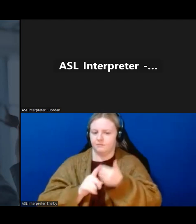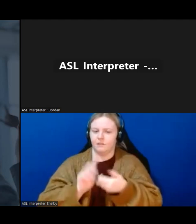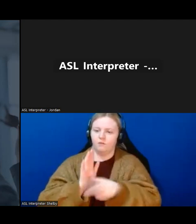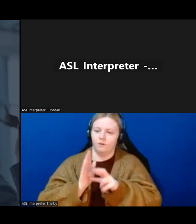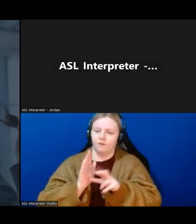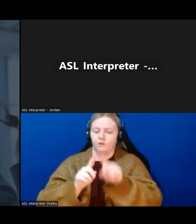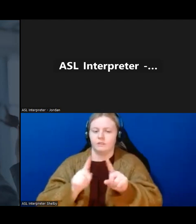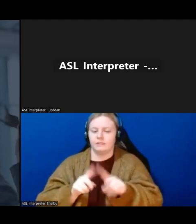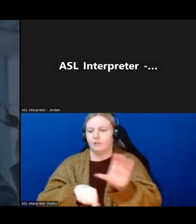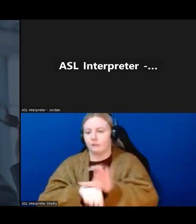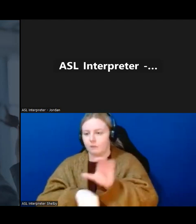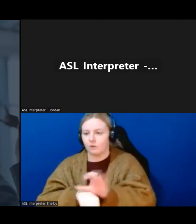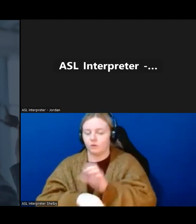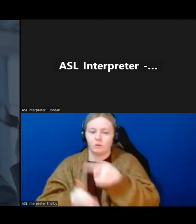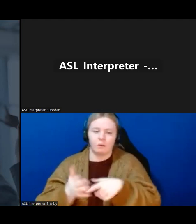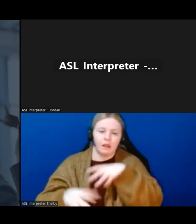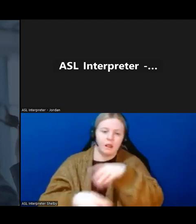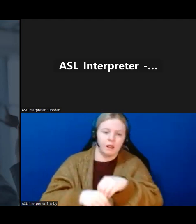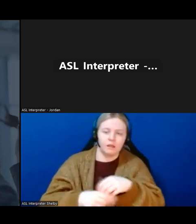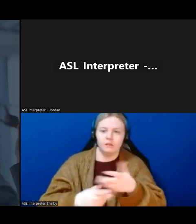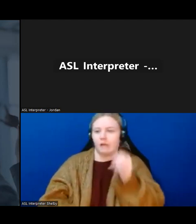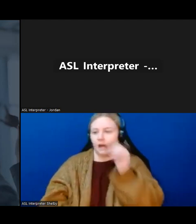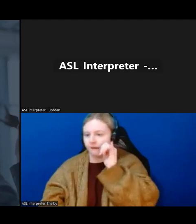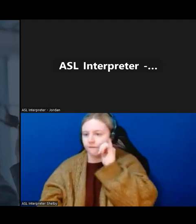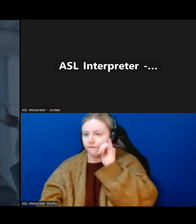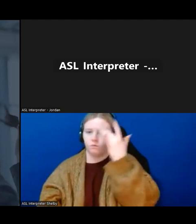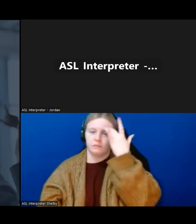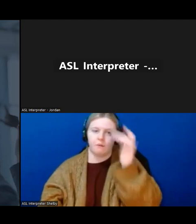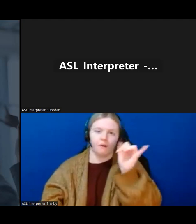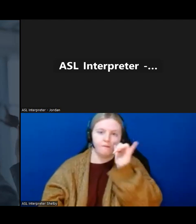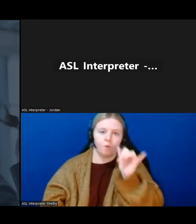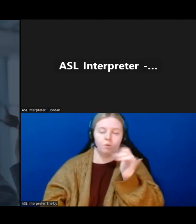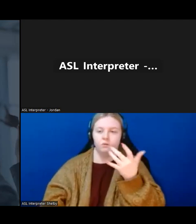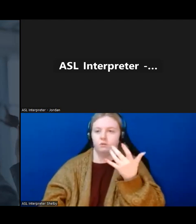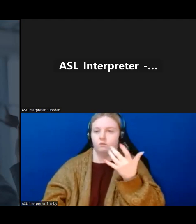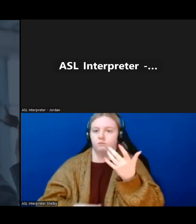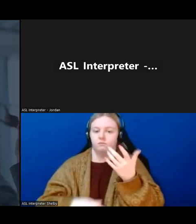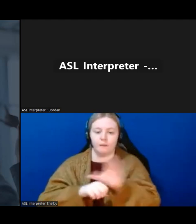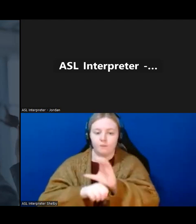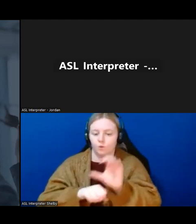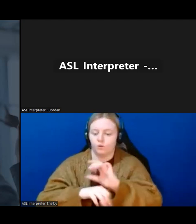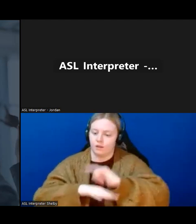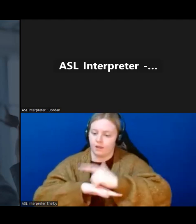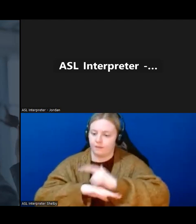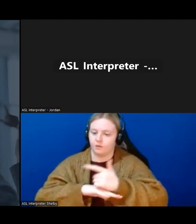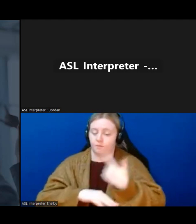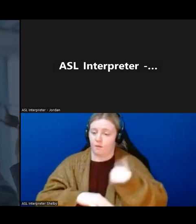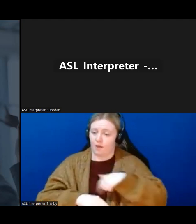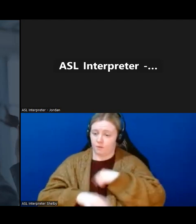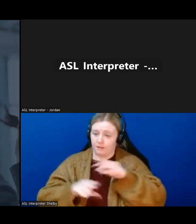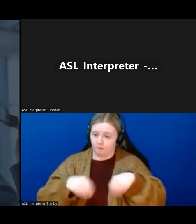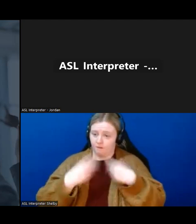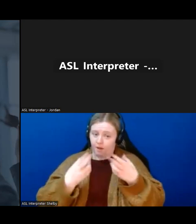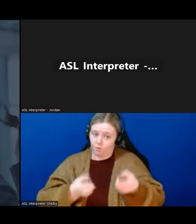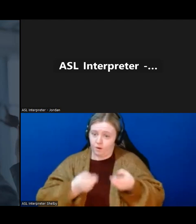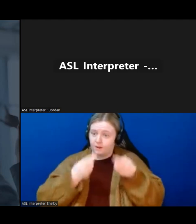computers. So we talk about smartphones, laptops, and desktop computers. And although we don't give a recommendation on which one you should